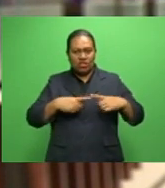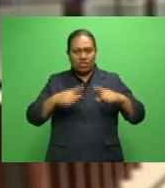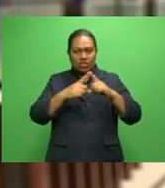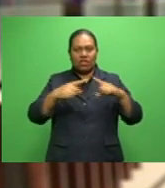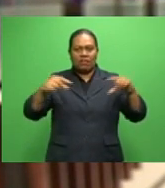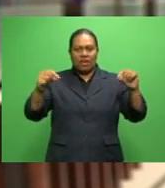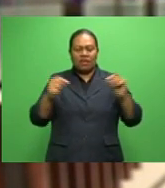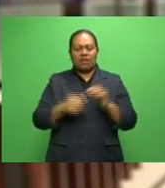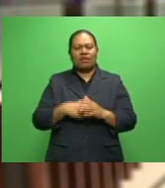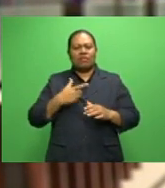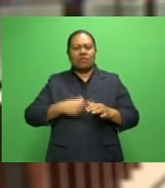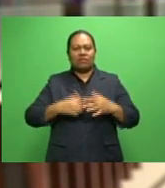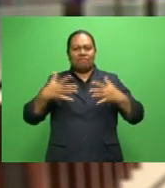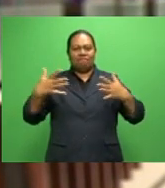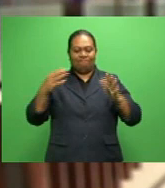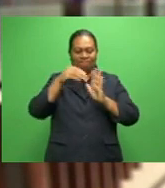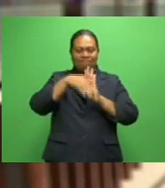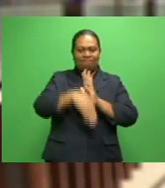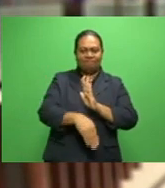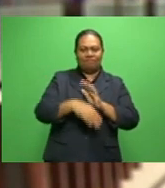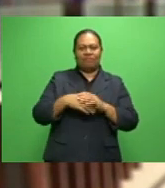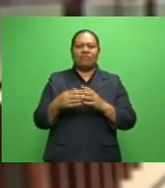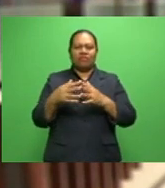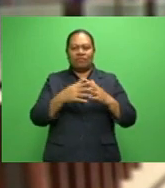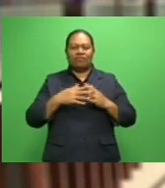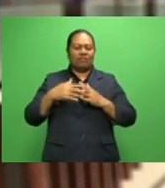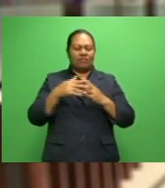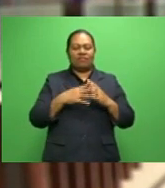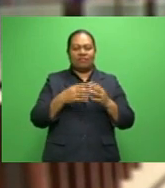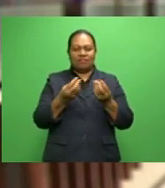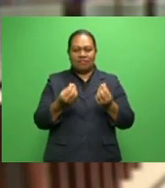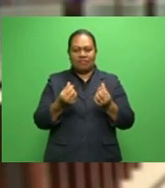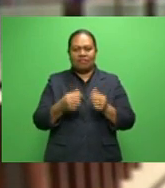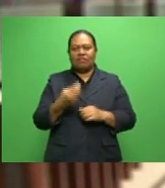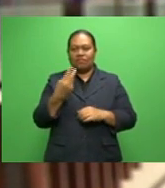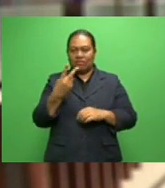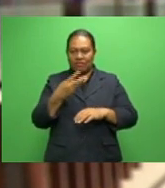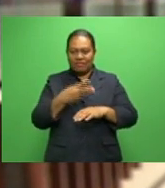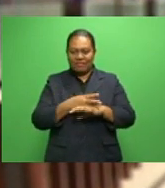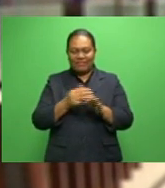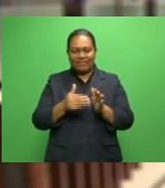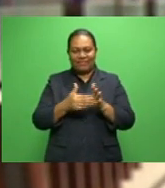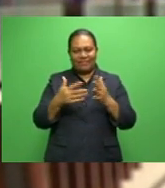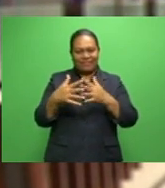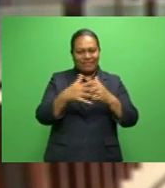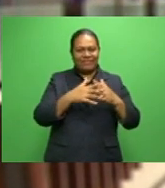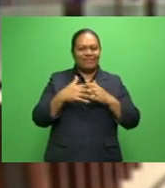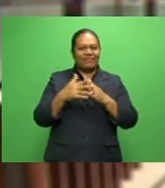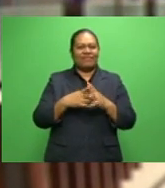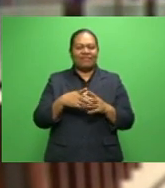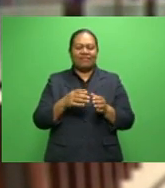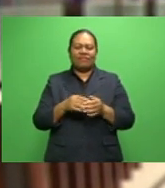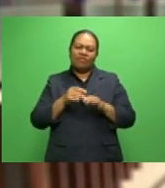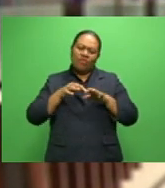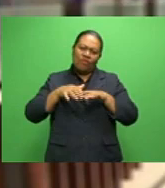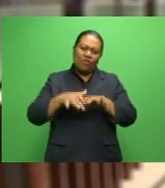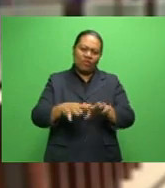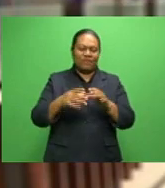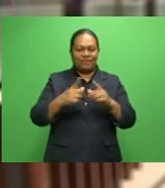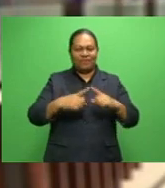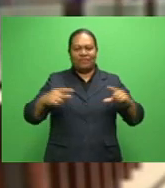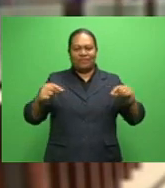headed for its biggest weekly drop against the U.S. dollar in two months, as a jump in U.S. yields is pulling flow from Japan.